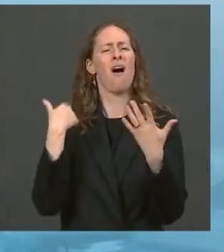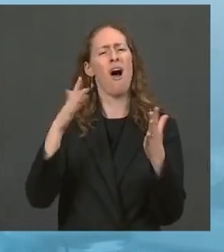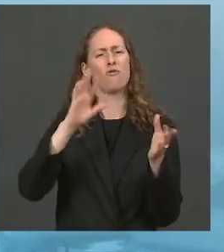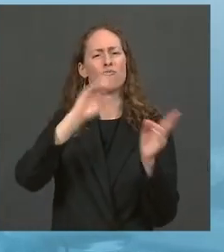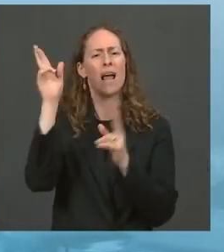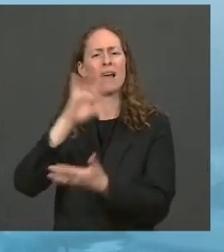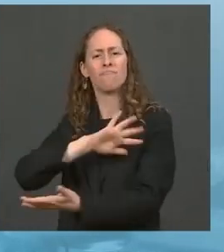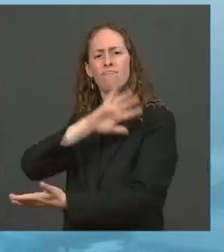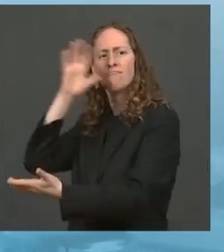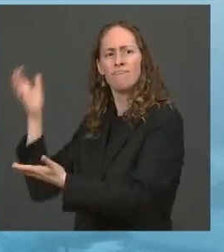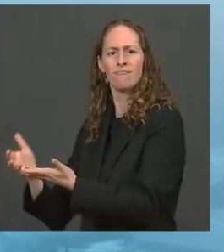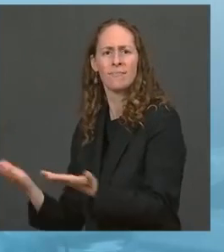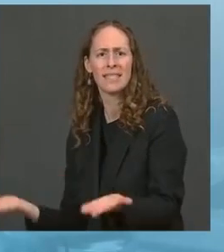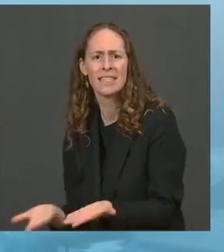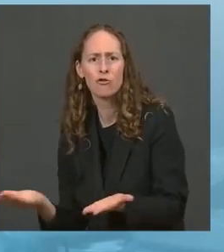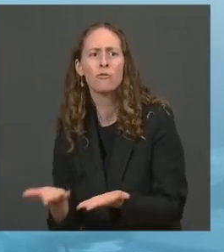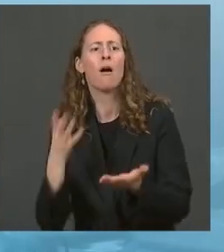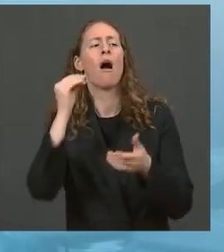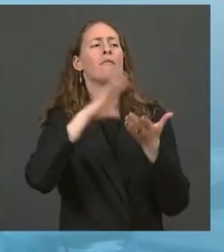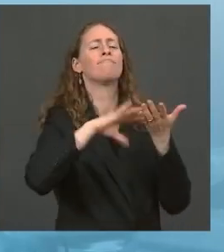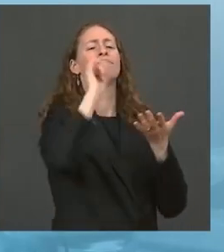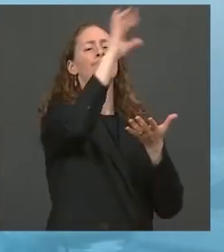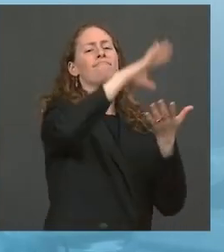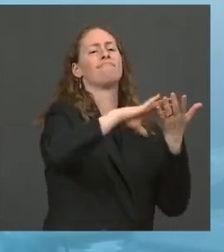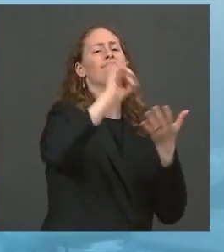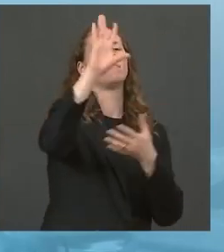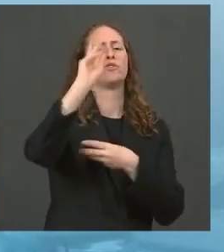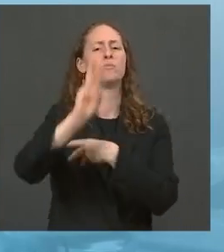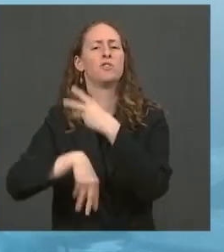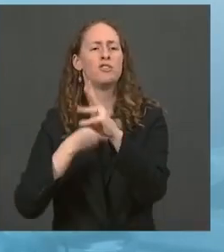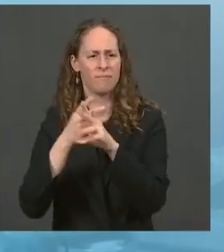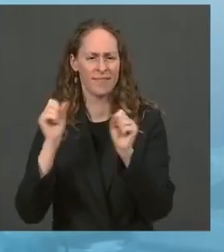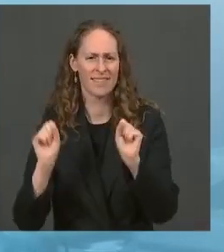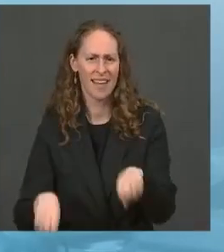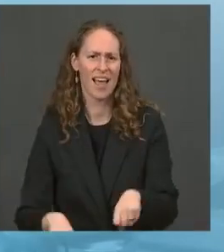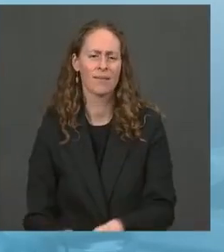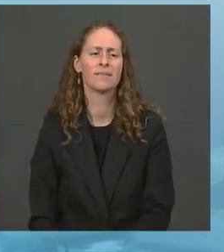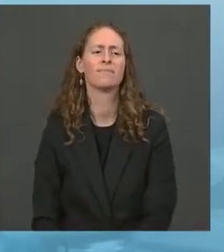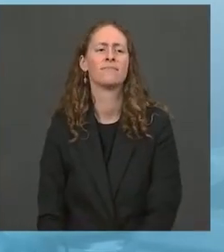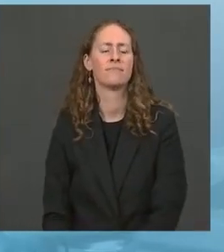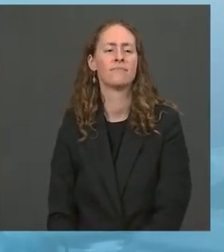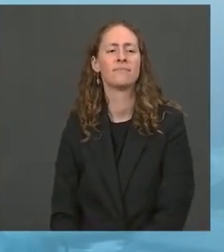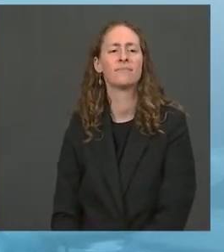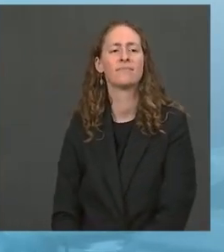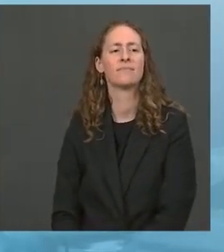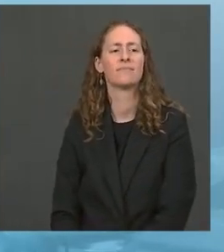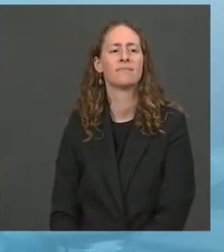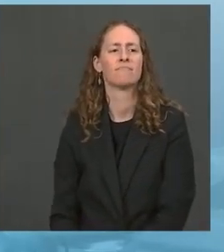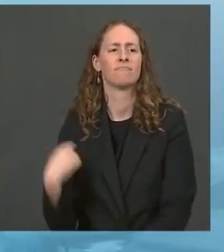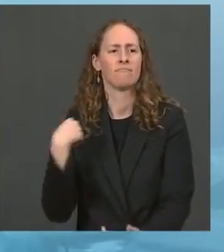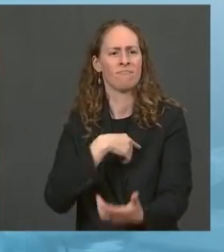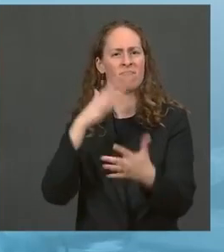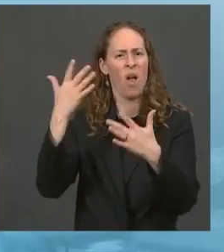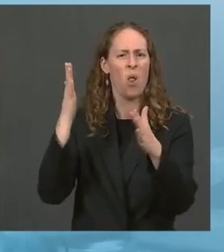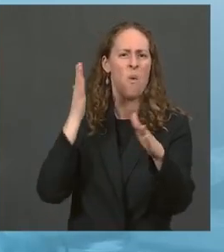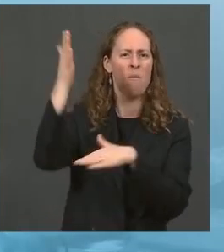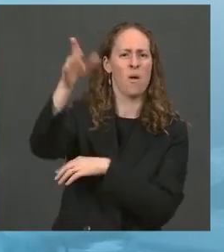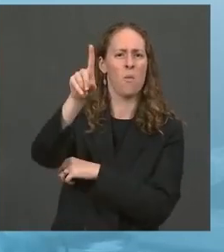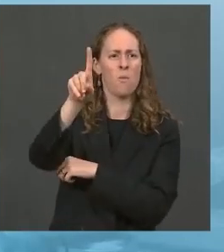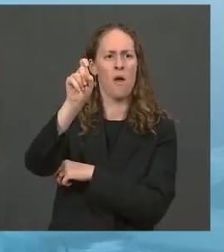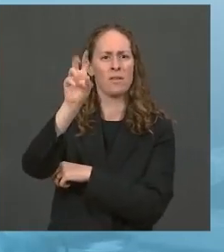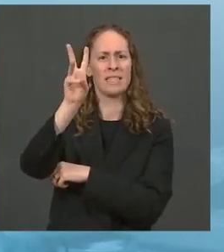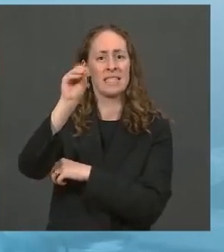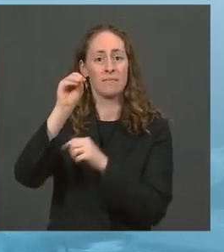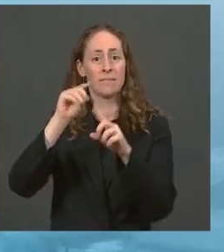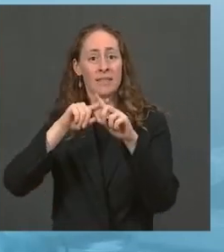the arsenal for democracy during World War II. We've already shipped nearly 160 million doses to 100